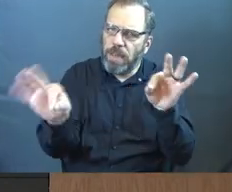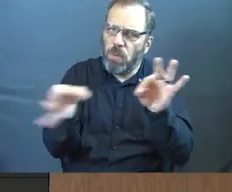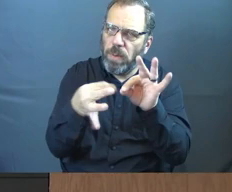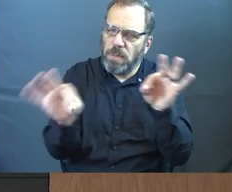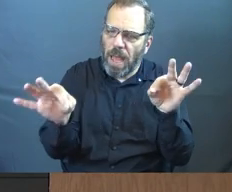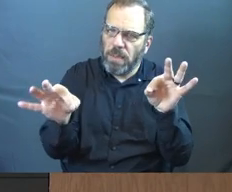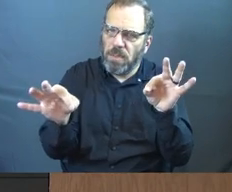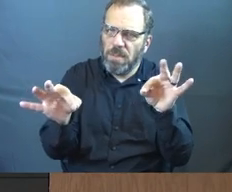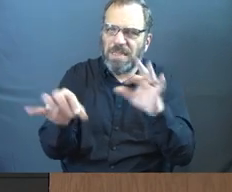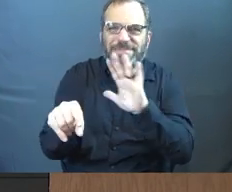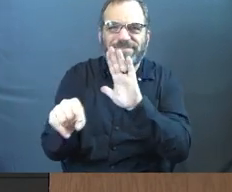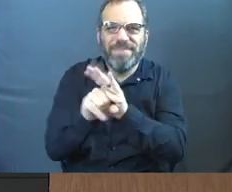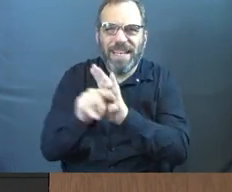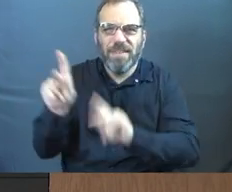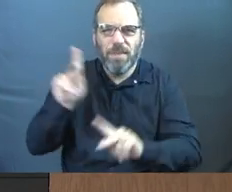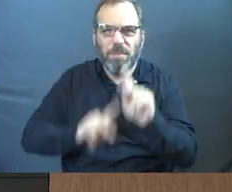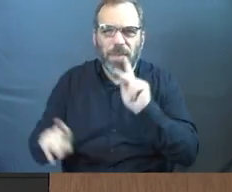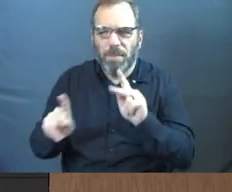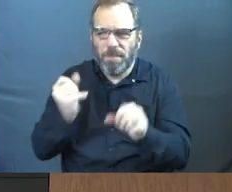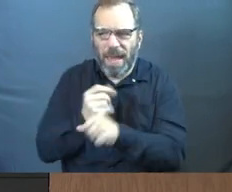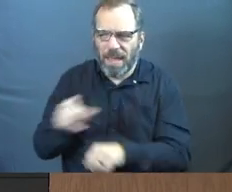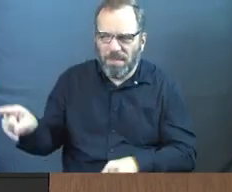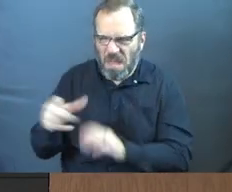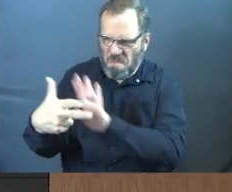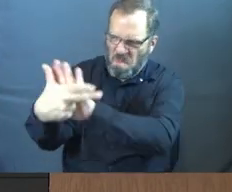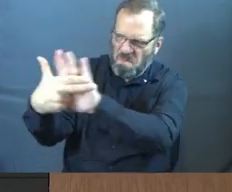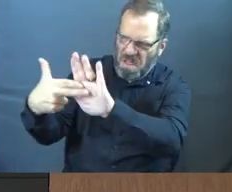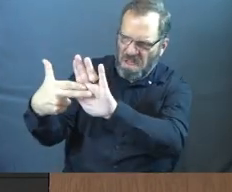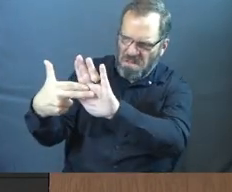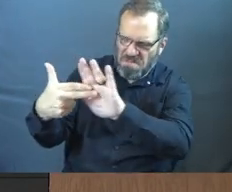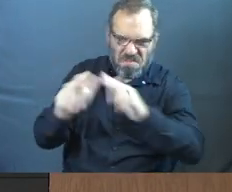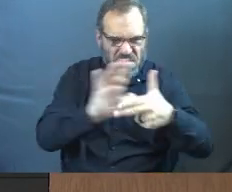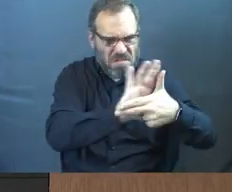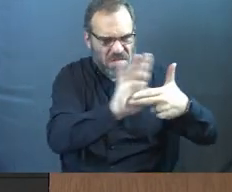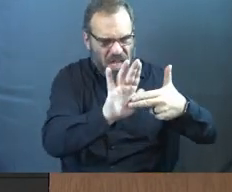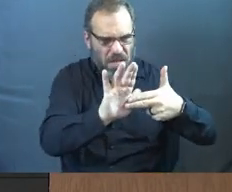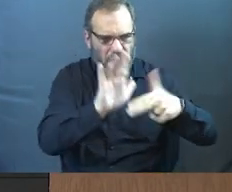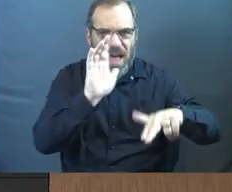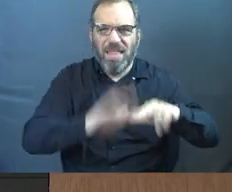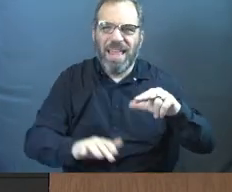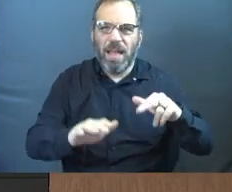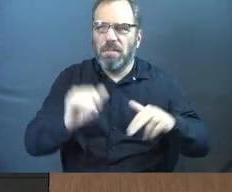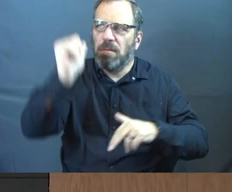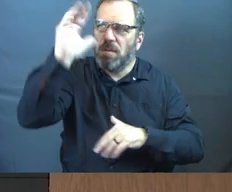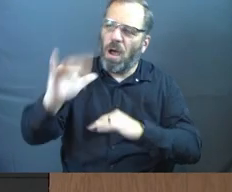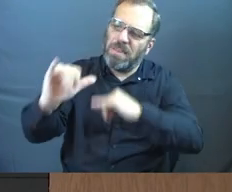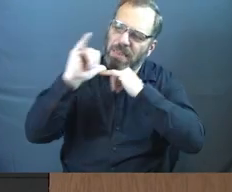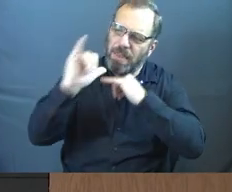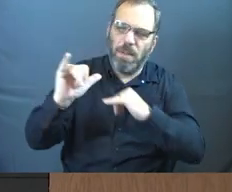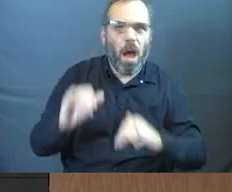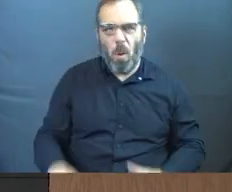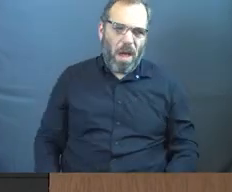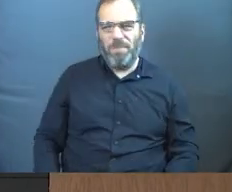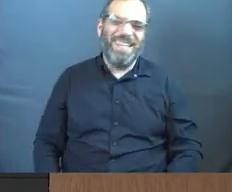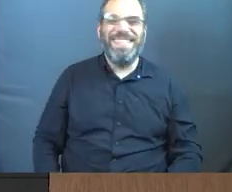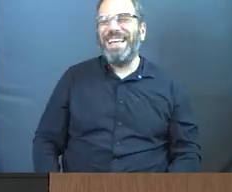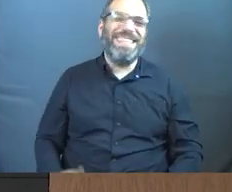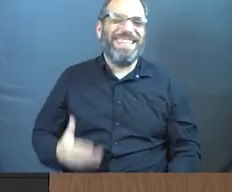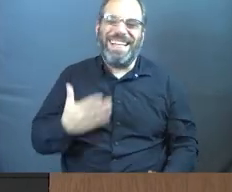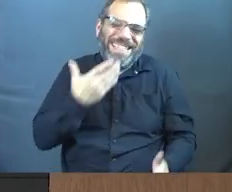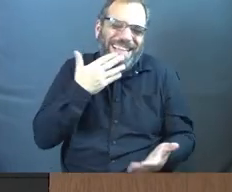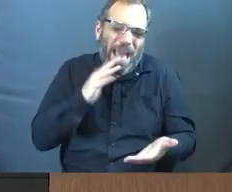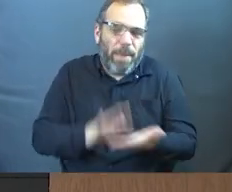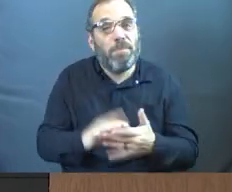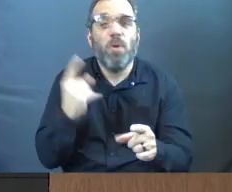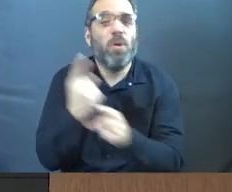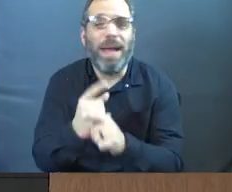dehumanizes people by making them a label instead of part of the Imago Dei. And you're like, well, it's not that bad. But